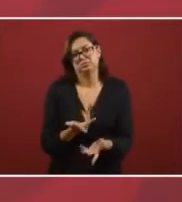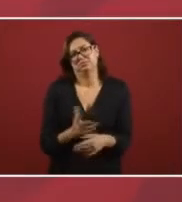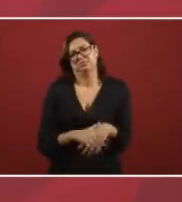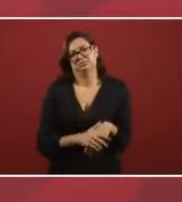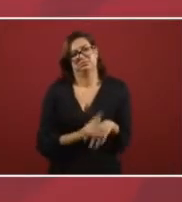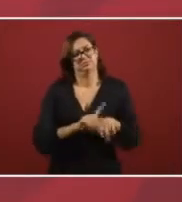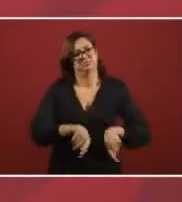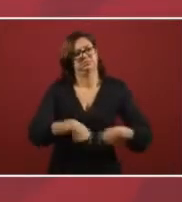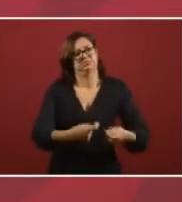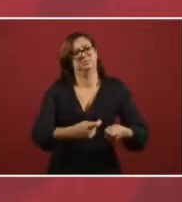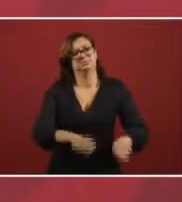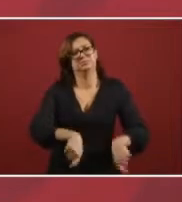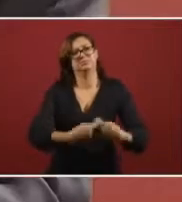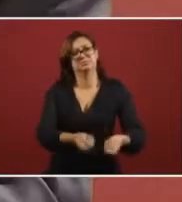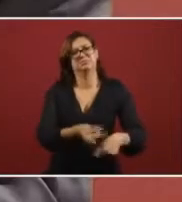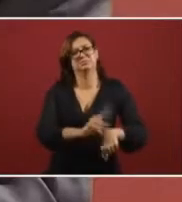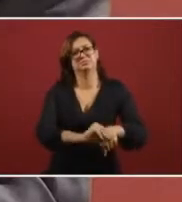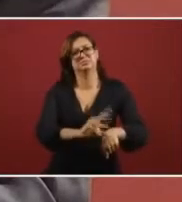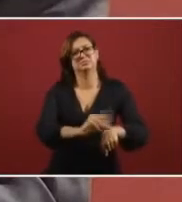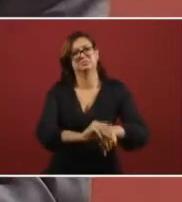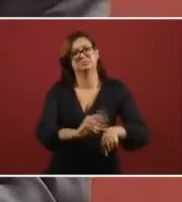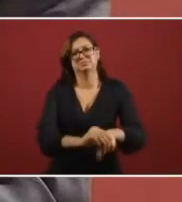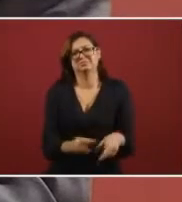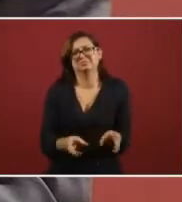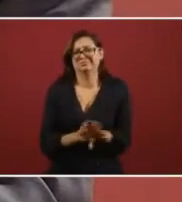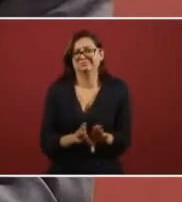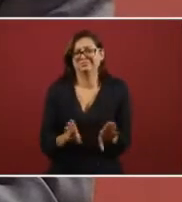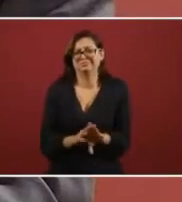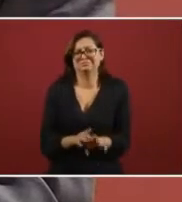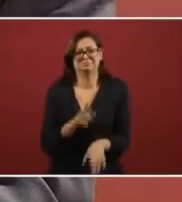and we will not be continue to given concessions